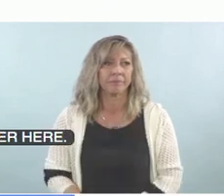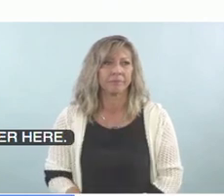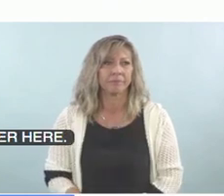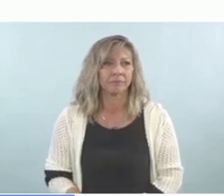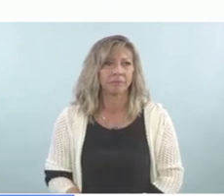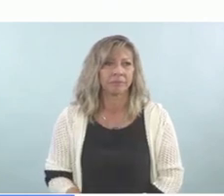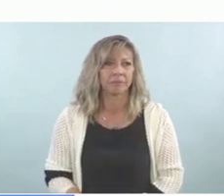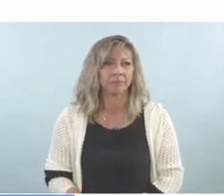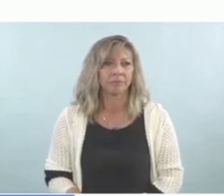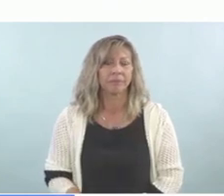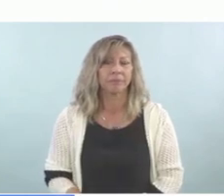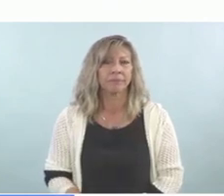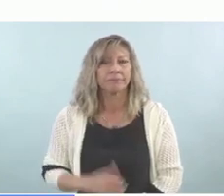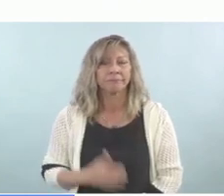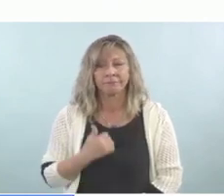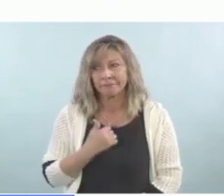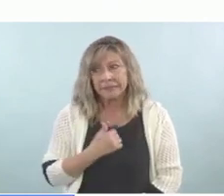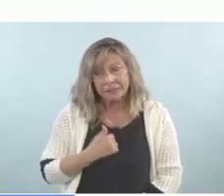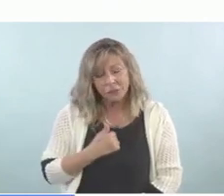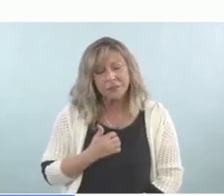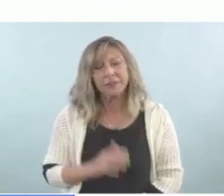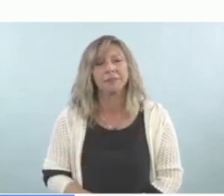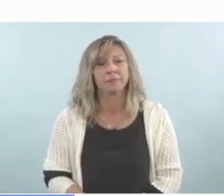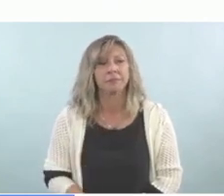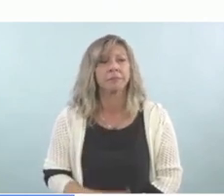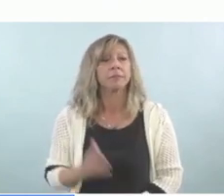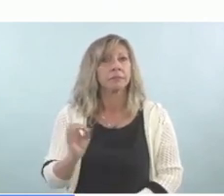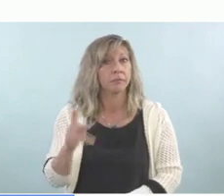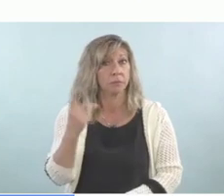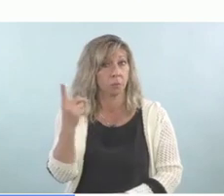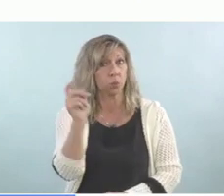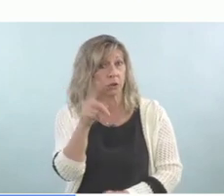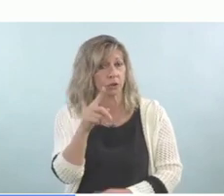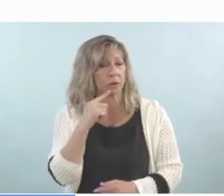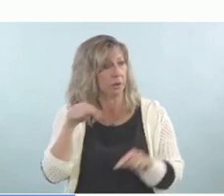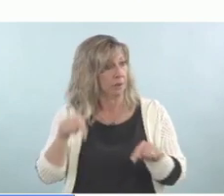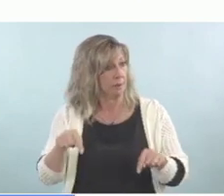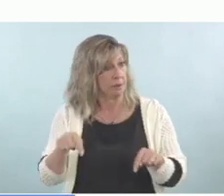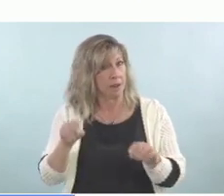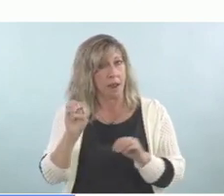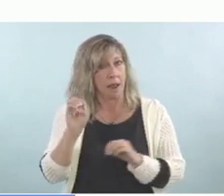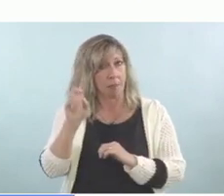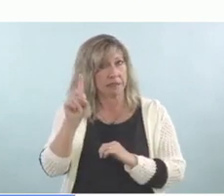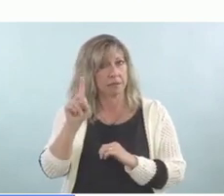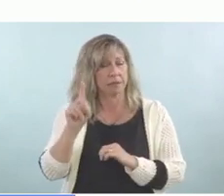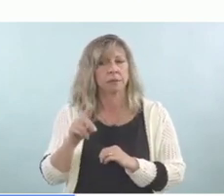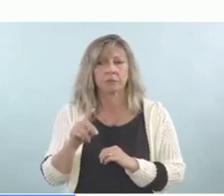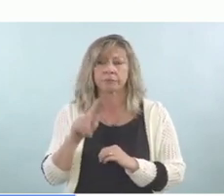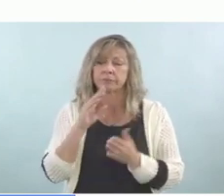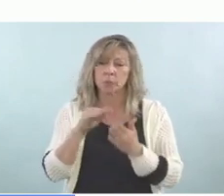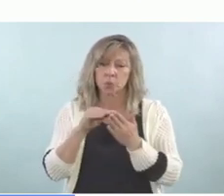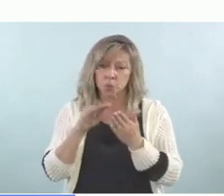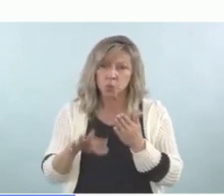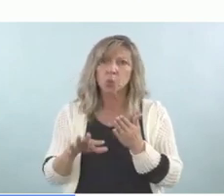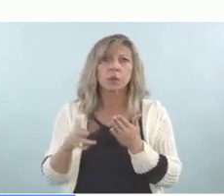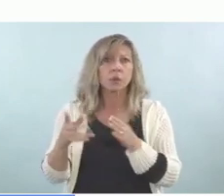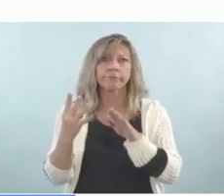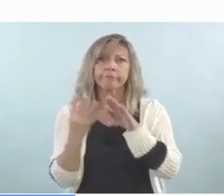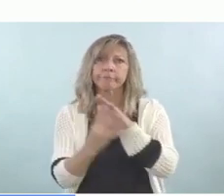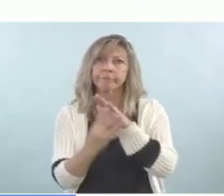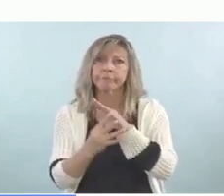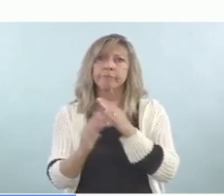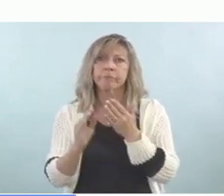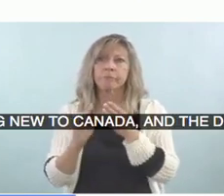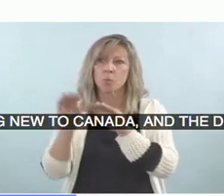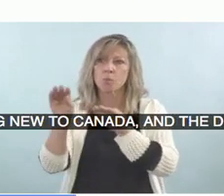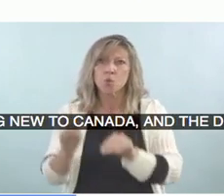Sorry. I, in Edmonton, we have students who are newcomers, meaning new to Canada. and the